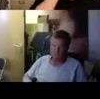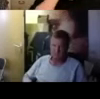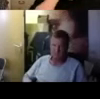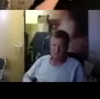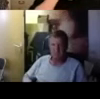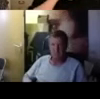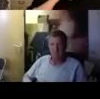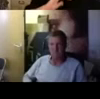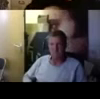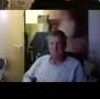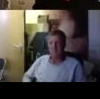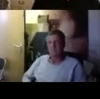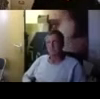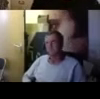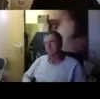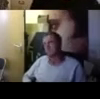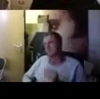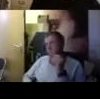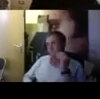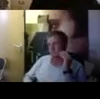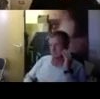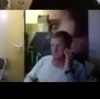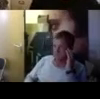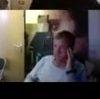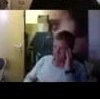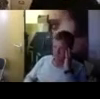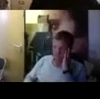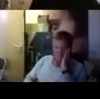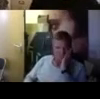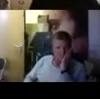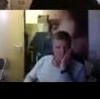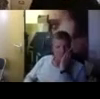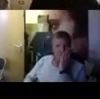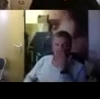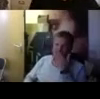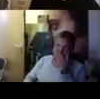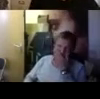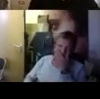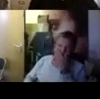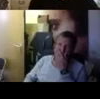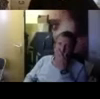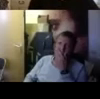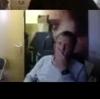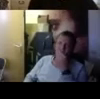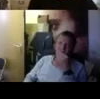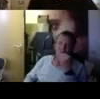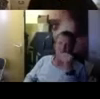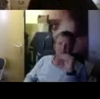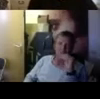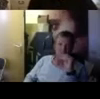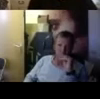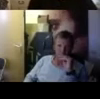this um translated no this um